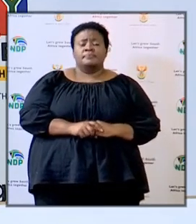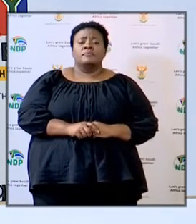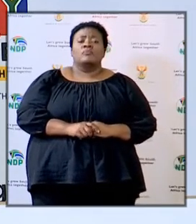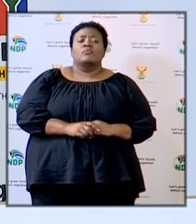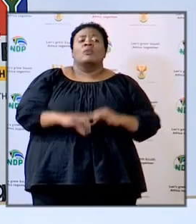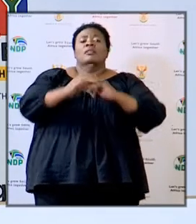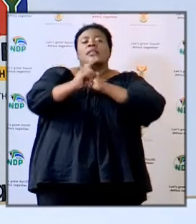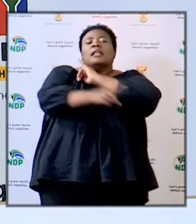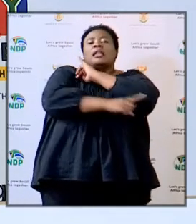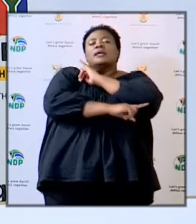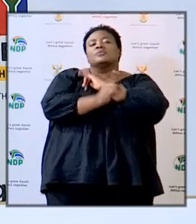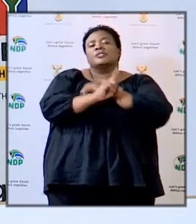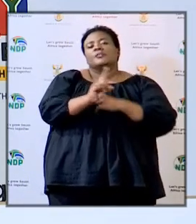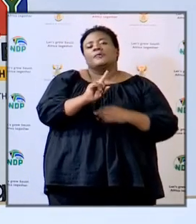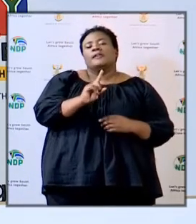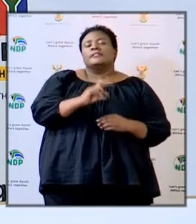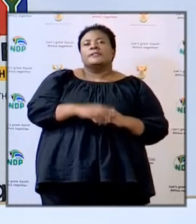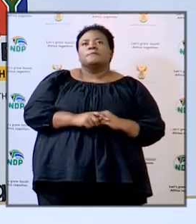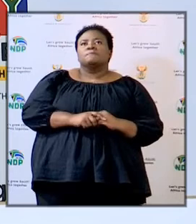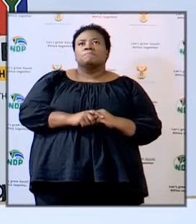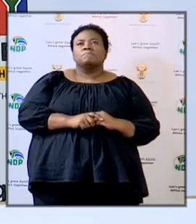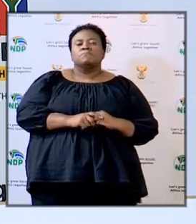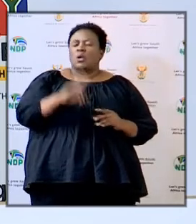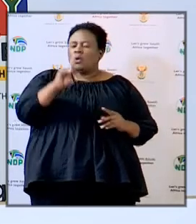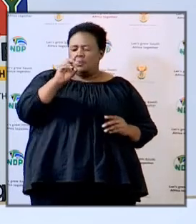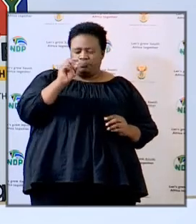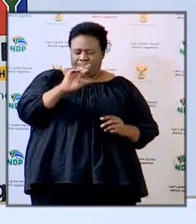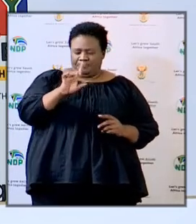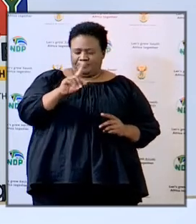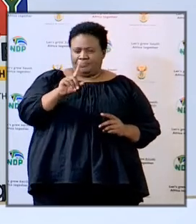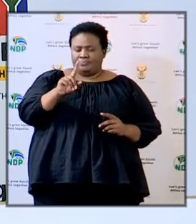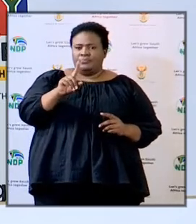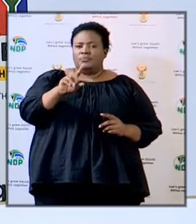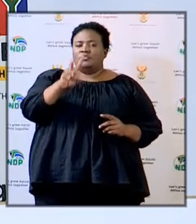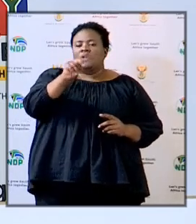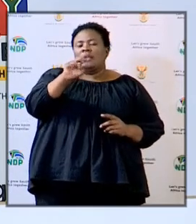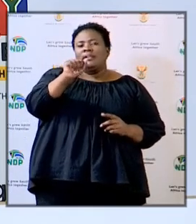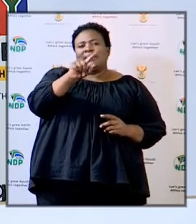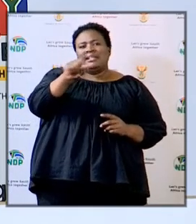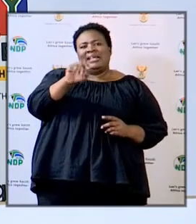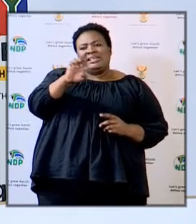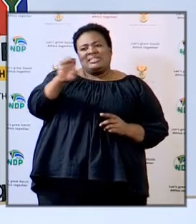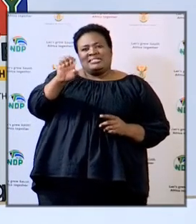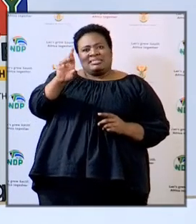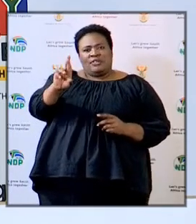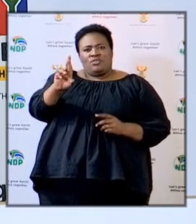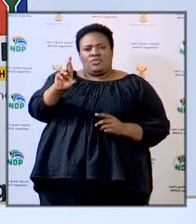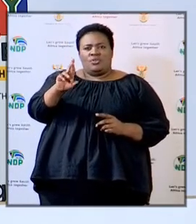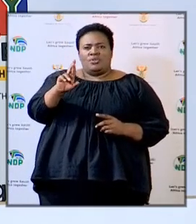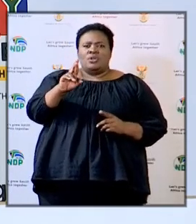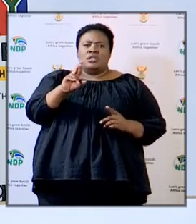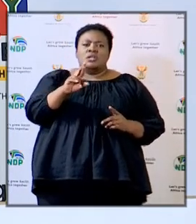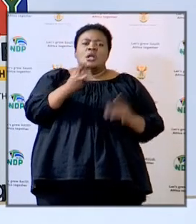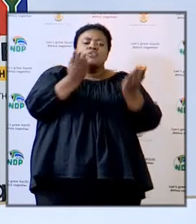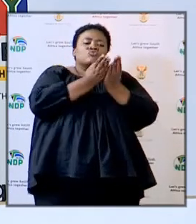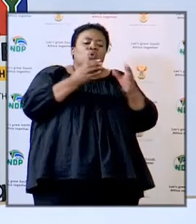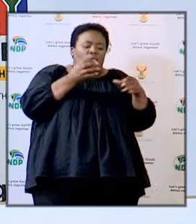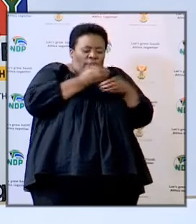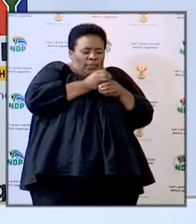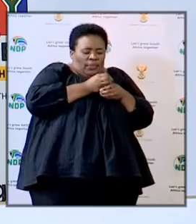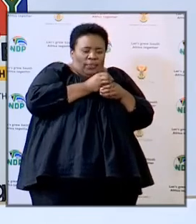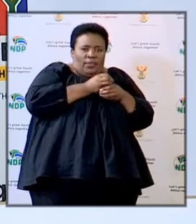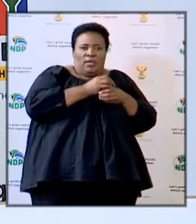the last one is around oh last but one Nazir small schools our